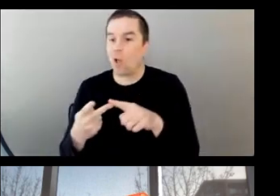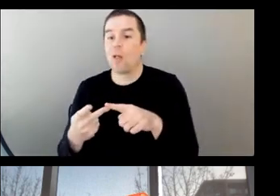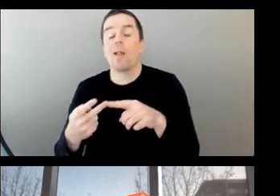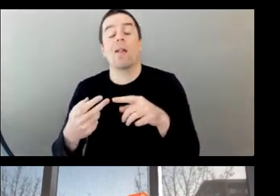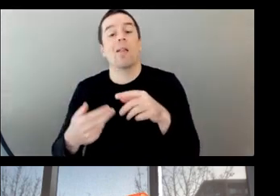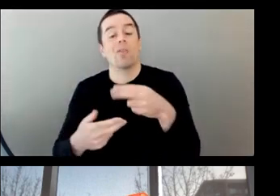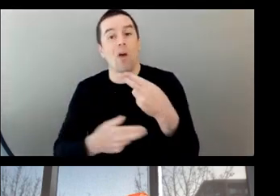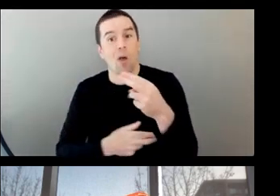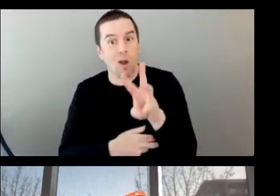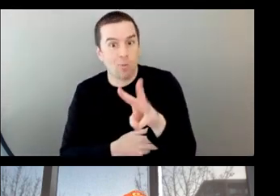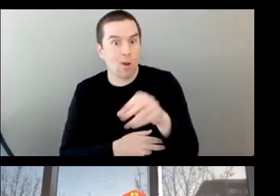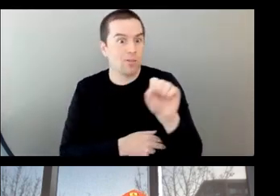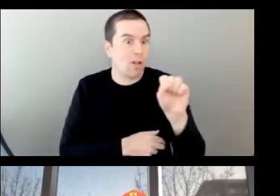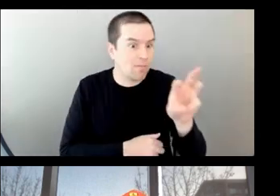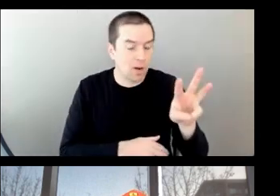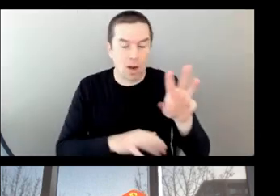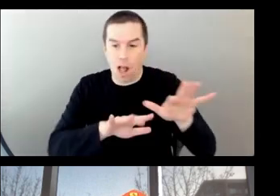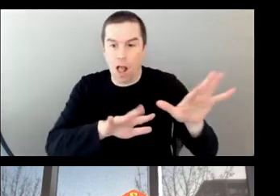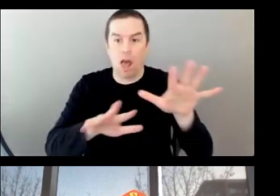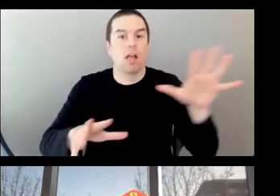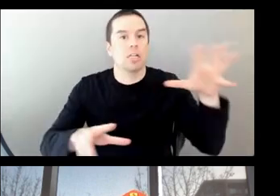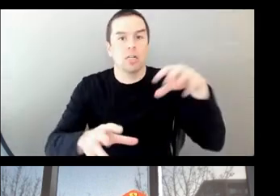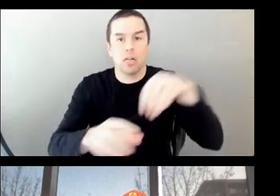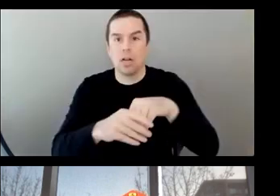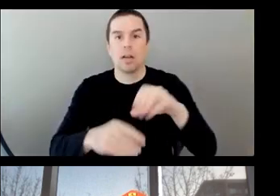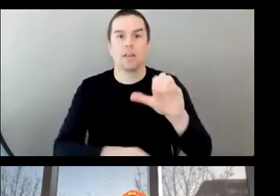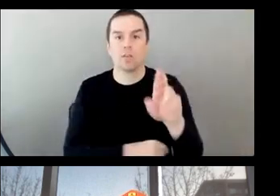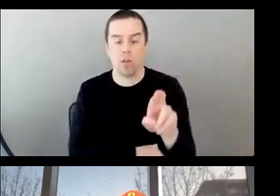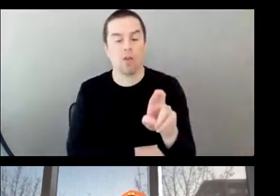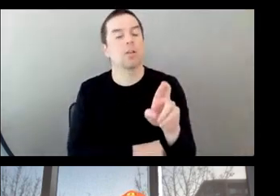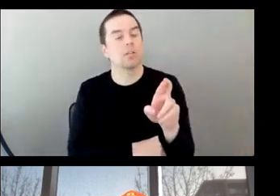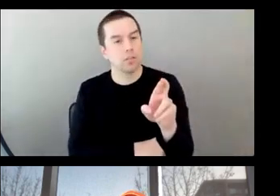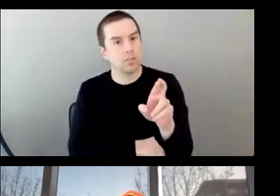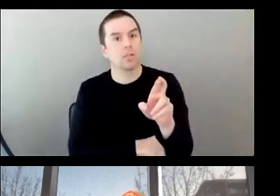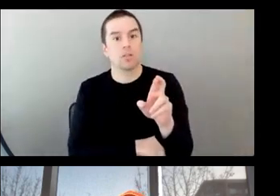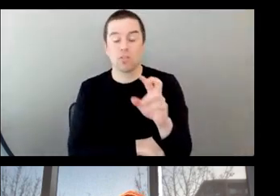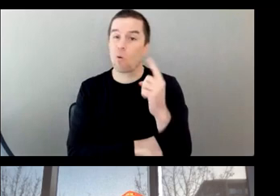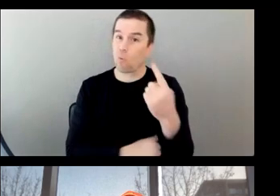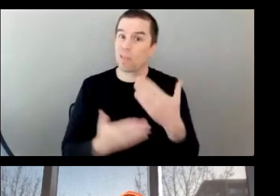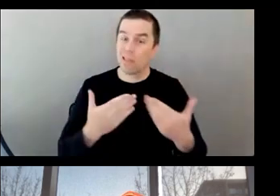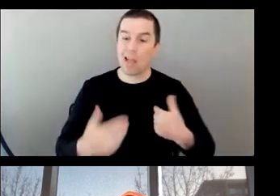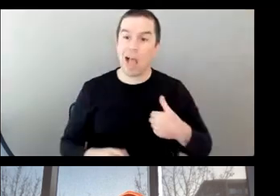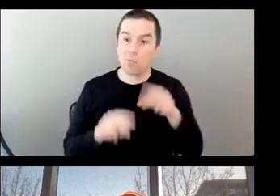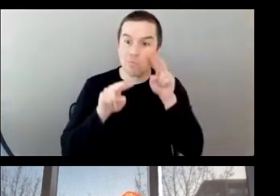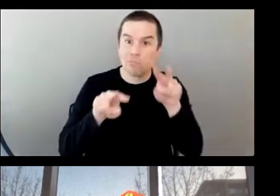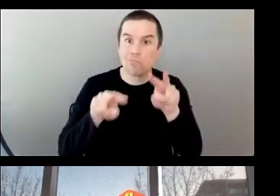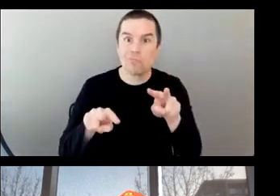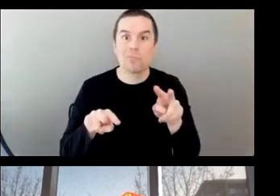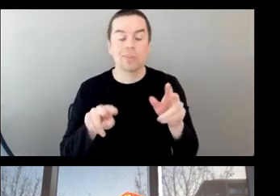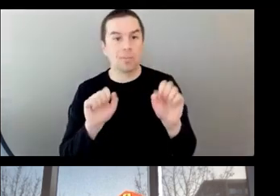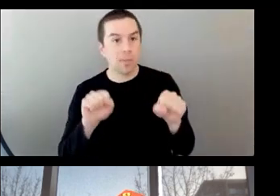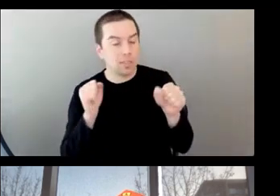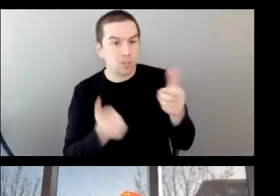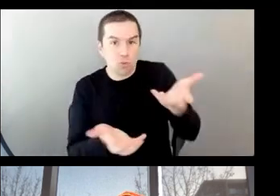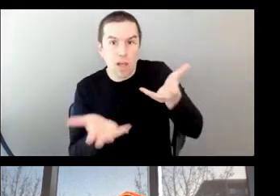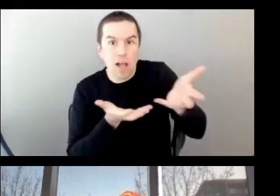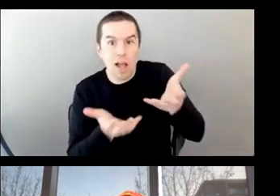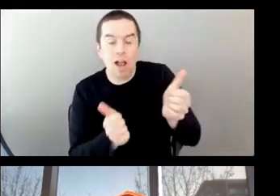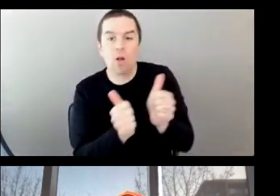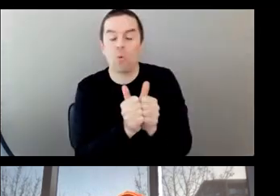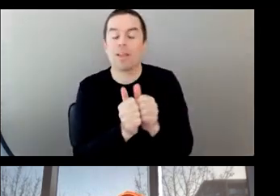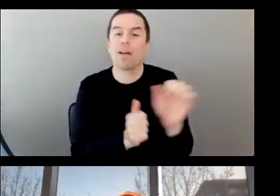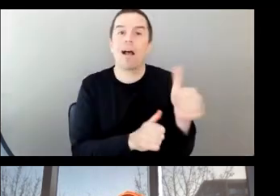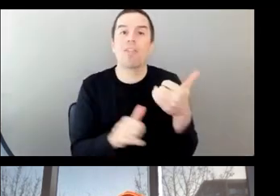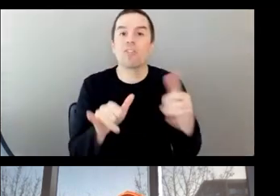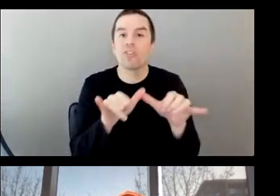very much looking forward to is being able to interact with the other engineers, people like Enrico Cardile, who is the head of Aero. You know, I've had